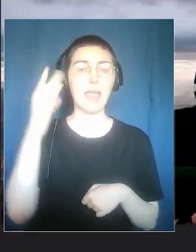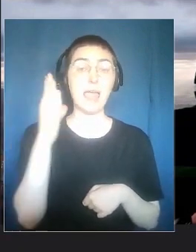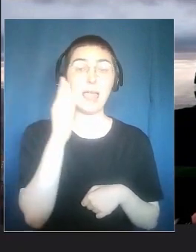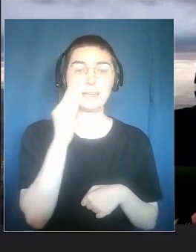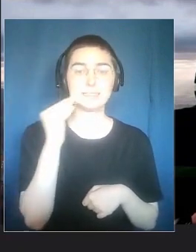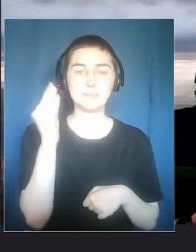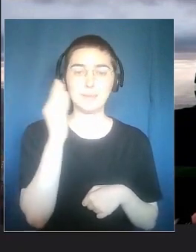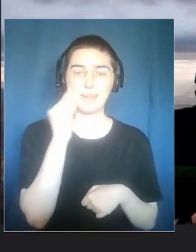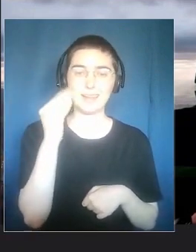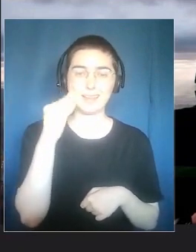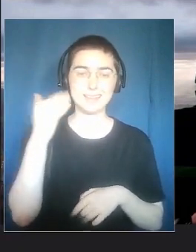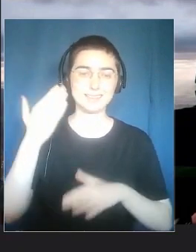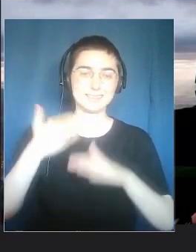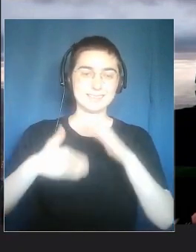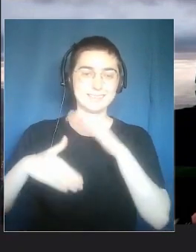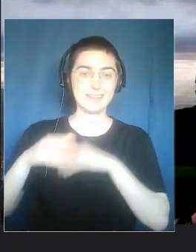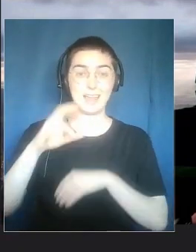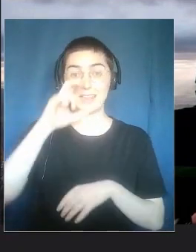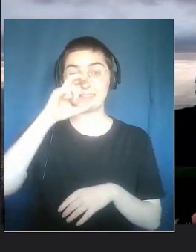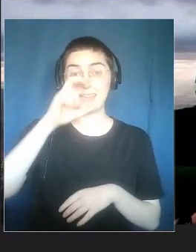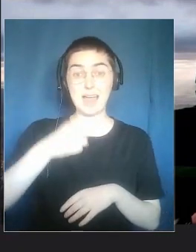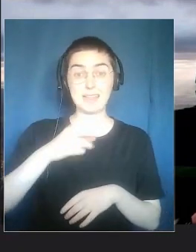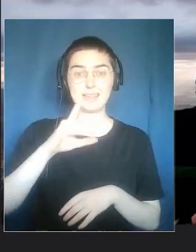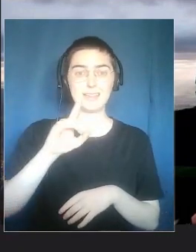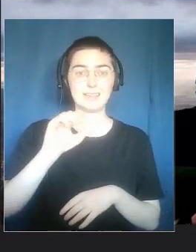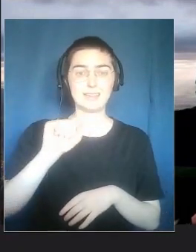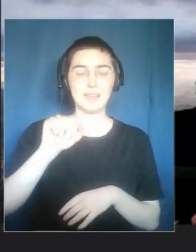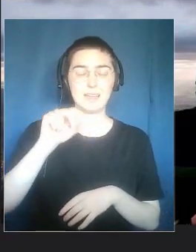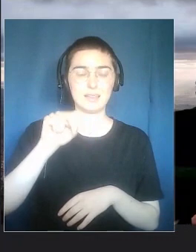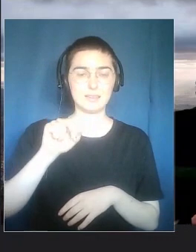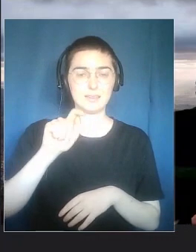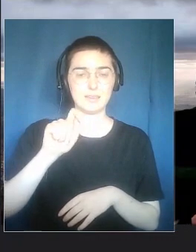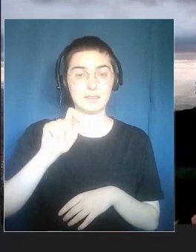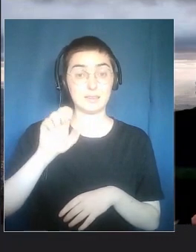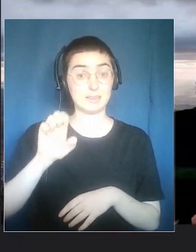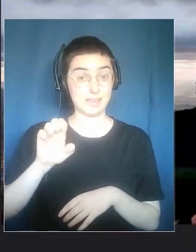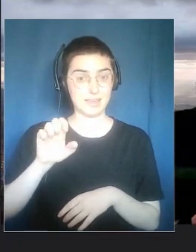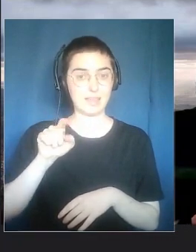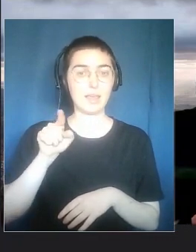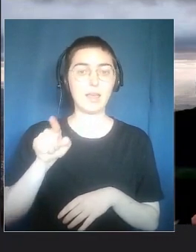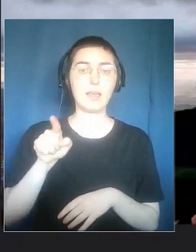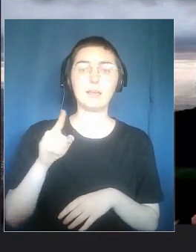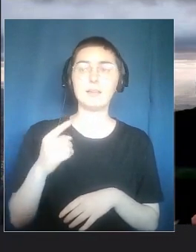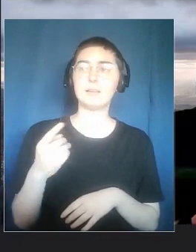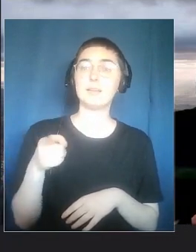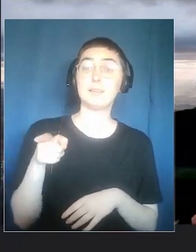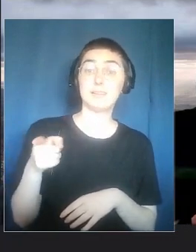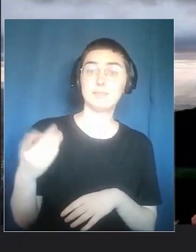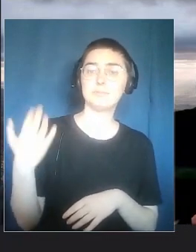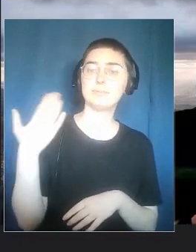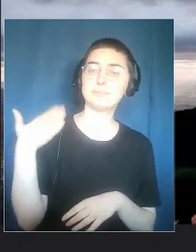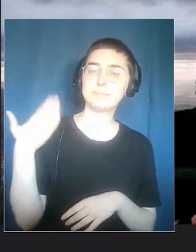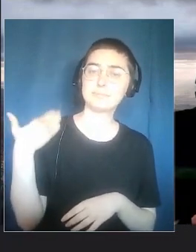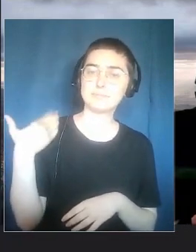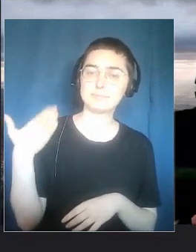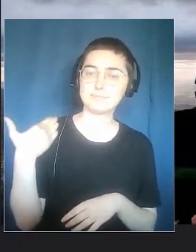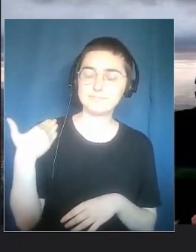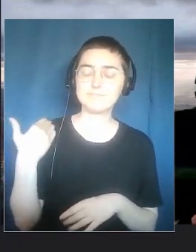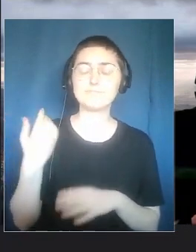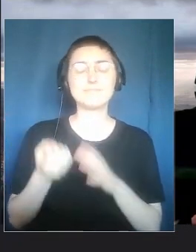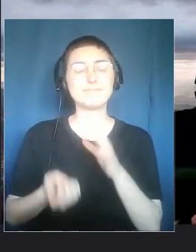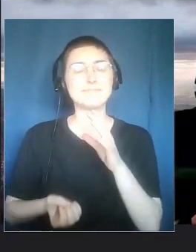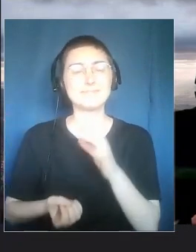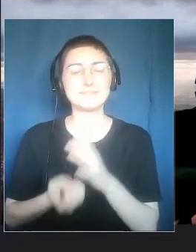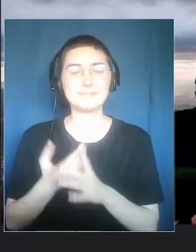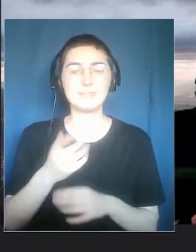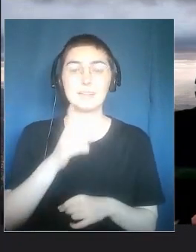Yeah, would like to share with you the storyplay experience in Ravenna, the Dante silent